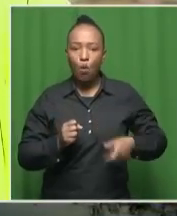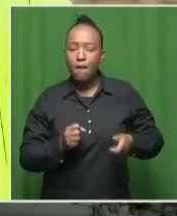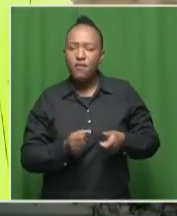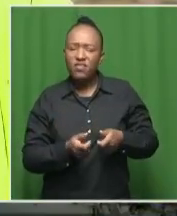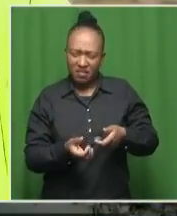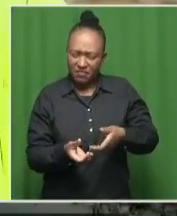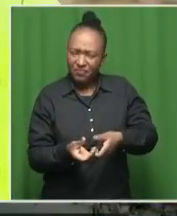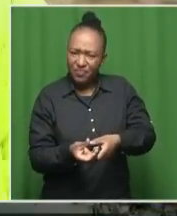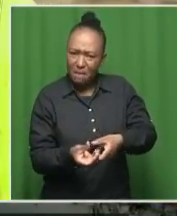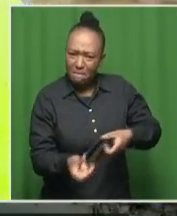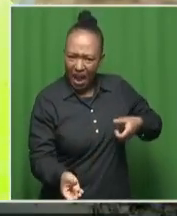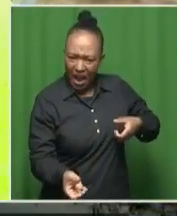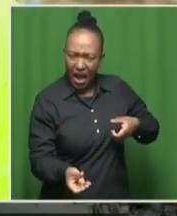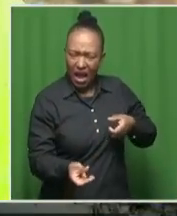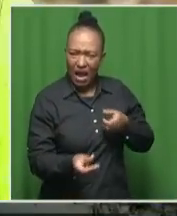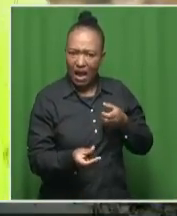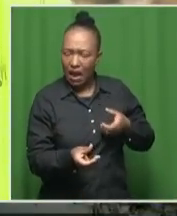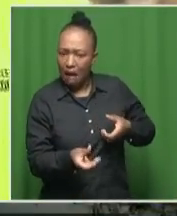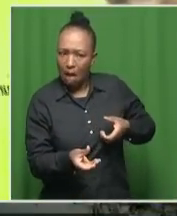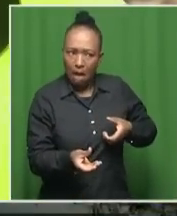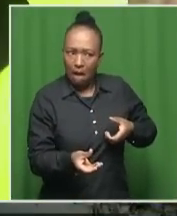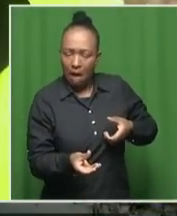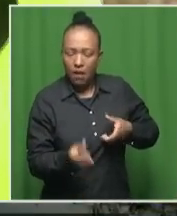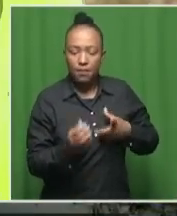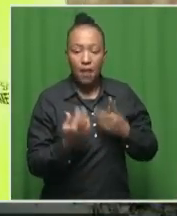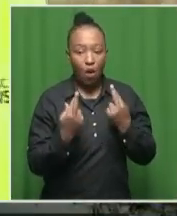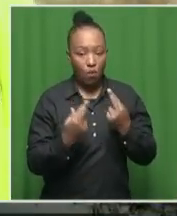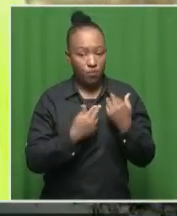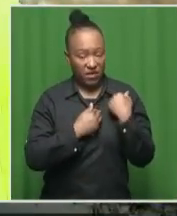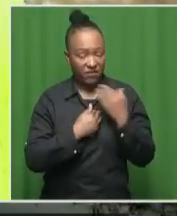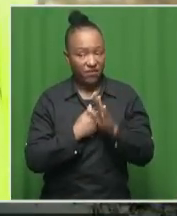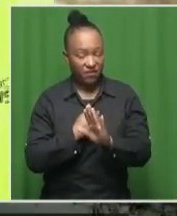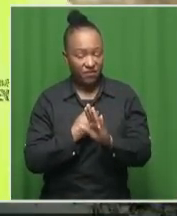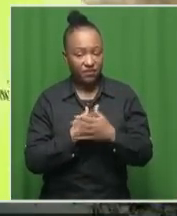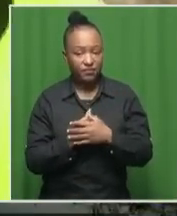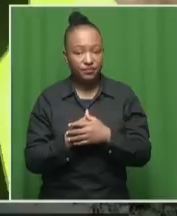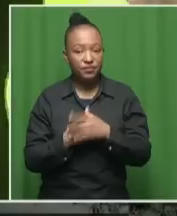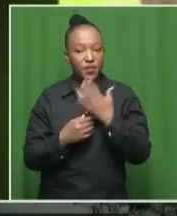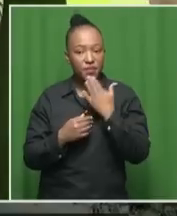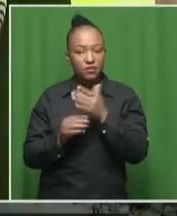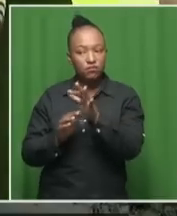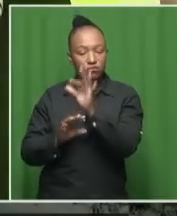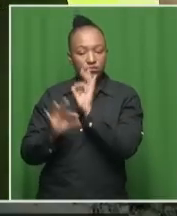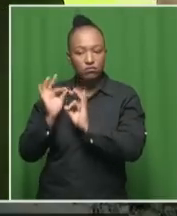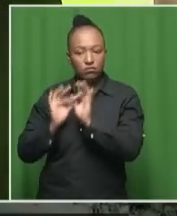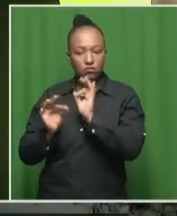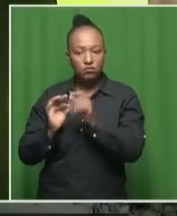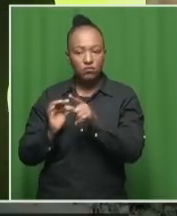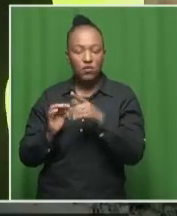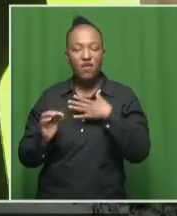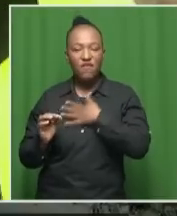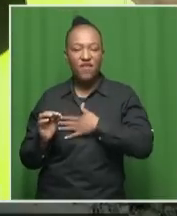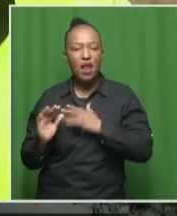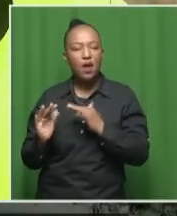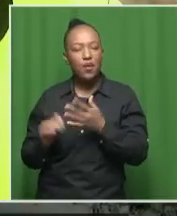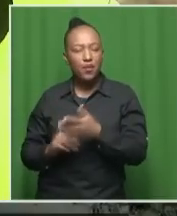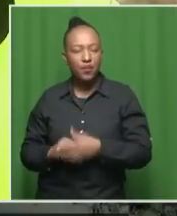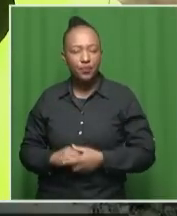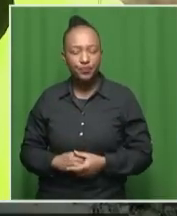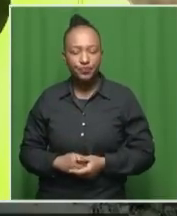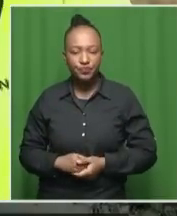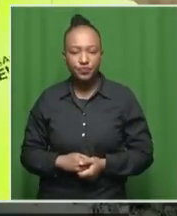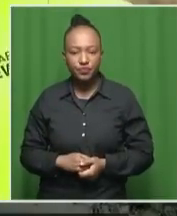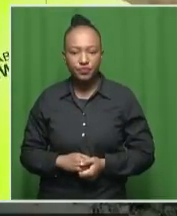pangas. But, you know, I just hope that you're all safe there. But perhaps just give us another understanding of the kind of feeling that you have there.